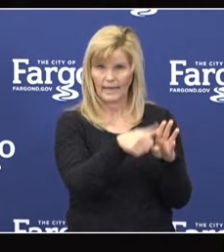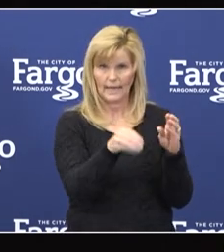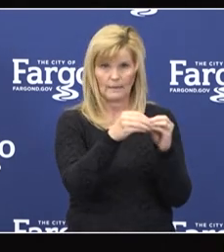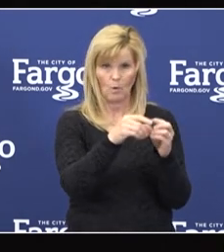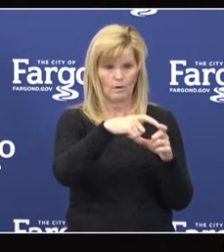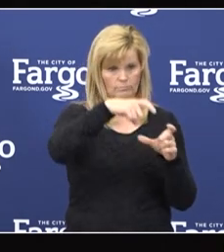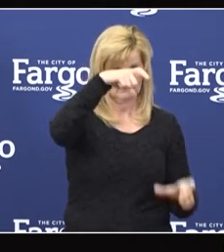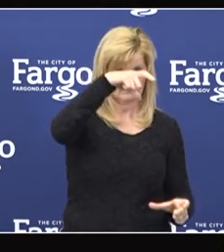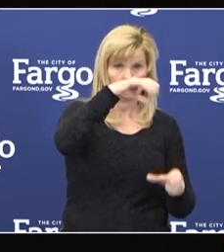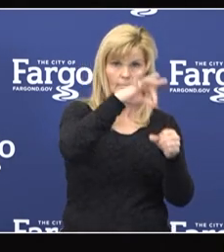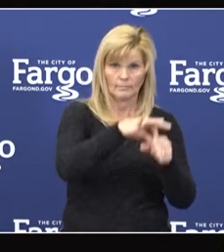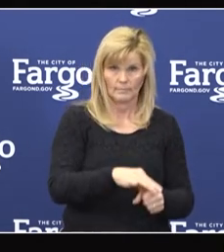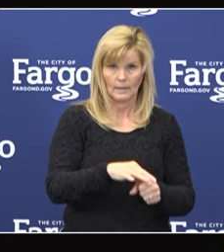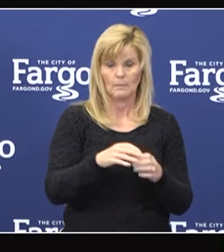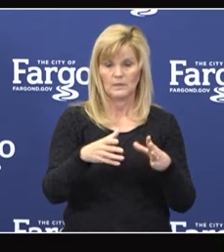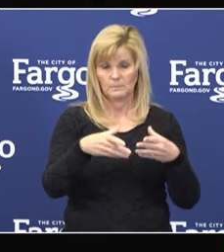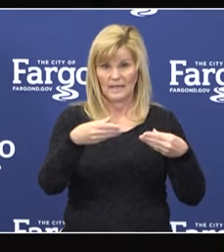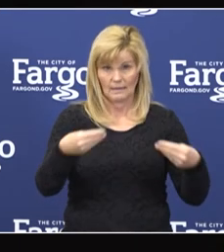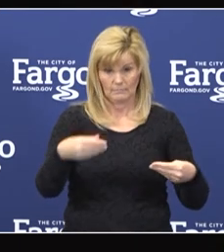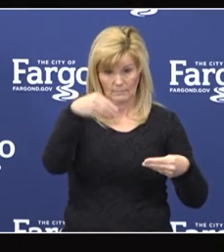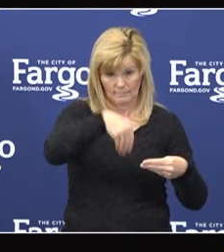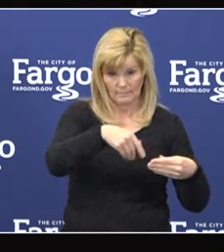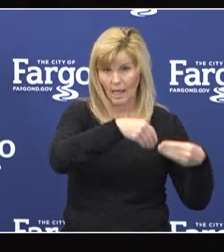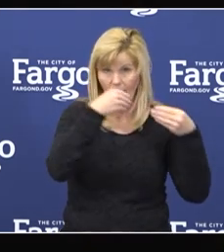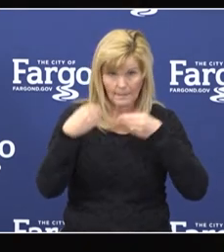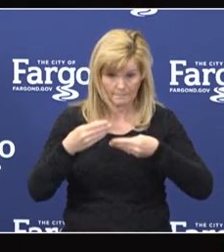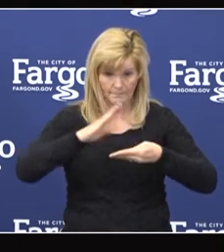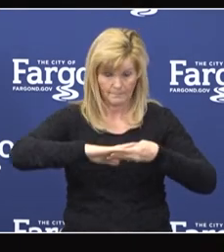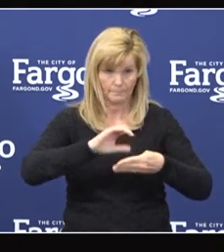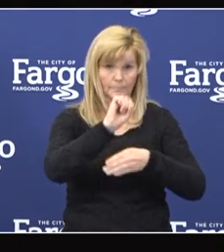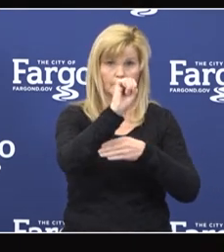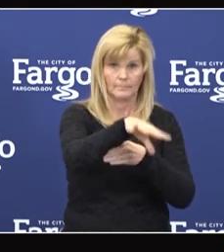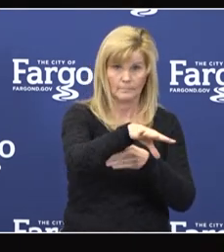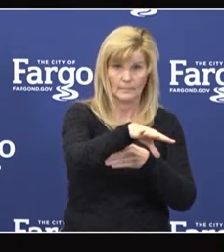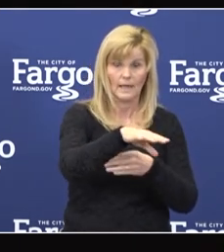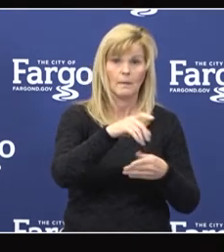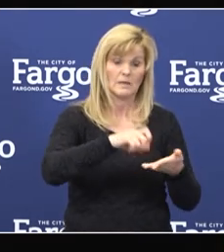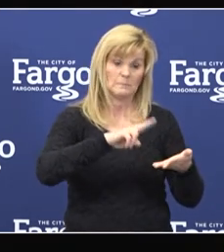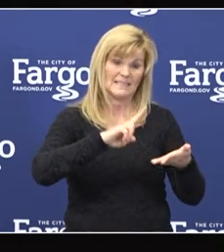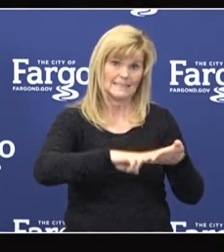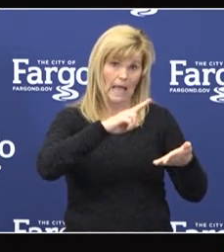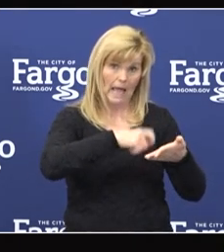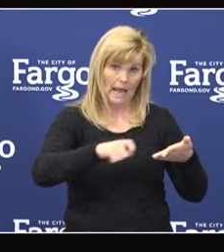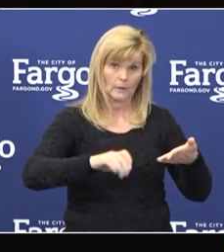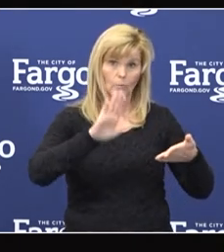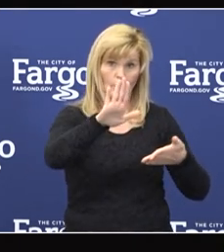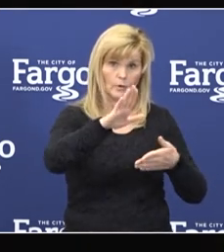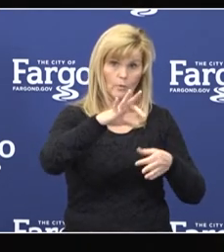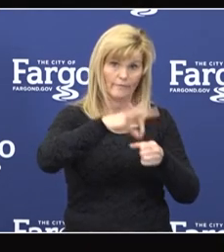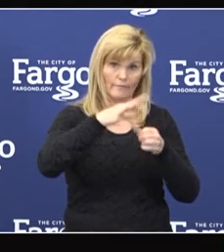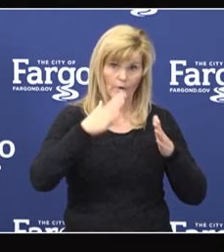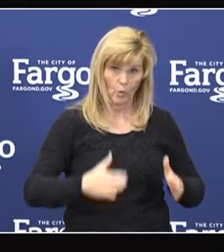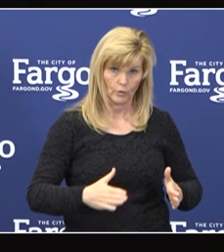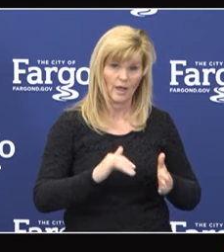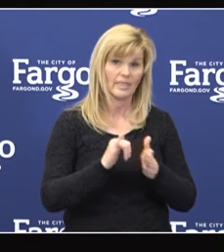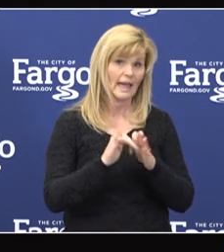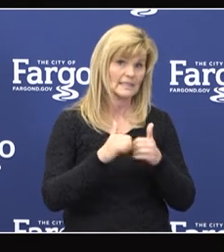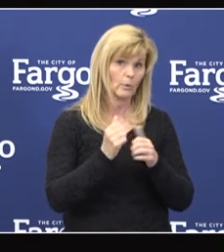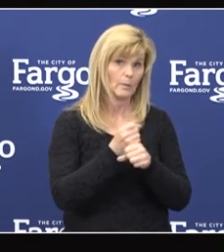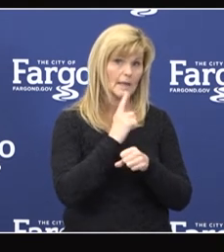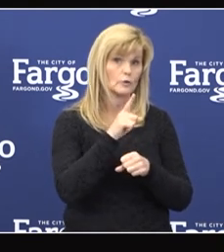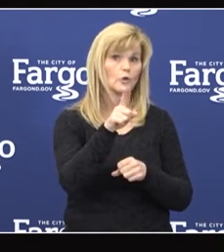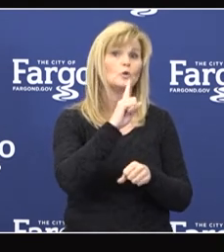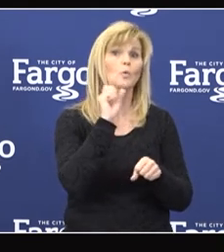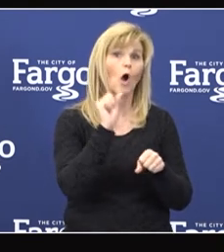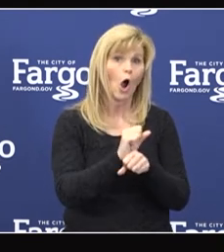must be in the return envelope provided with the ballot, and the return envelope must be signed by the voter. That's what we look at to make sure you